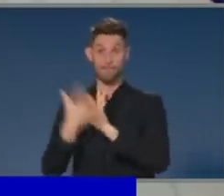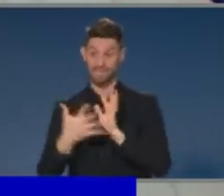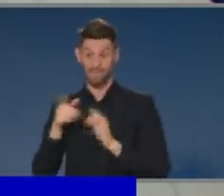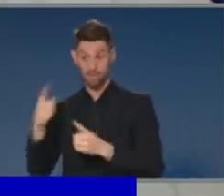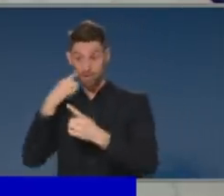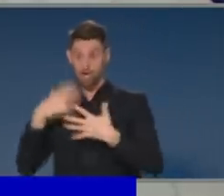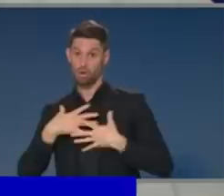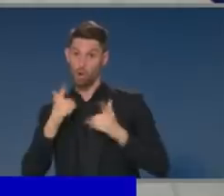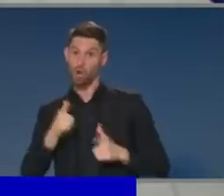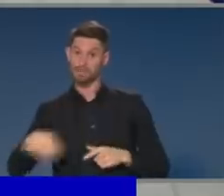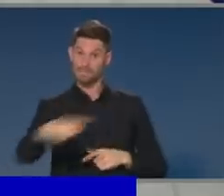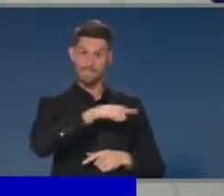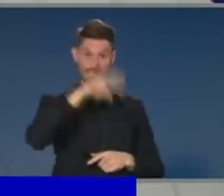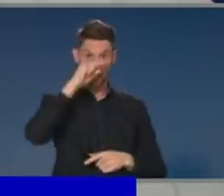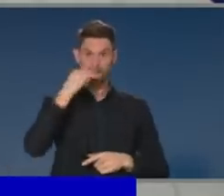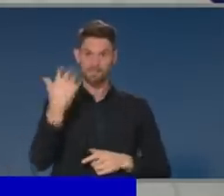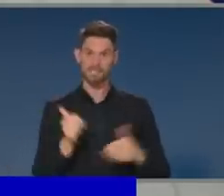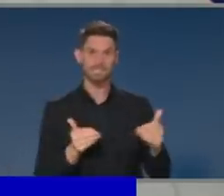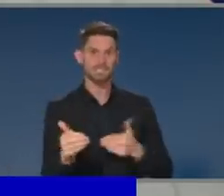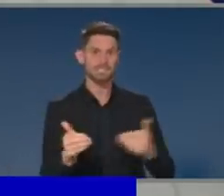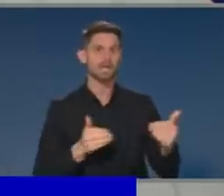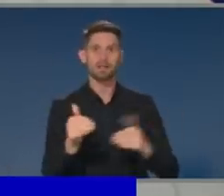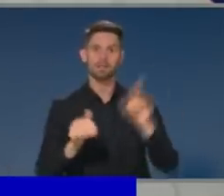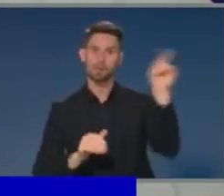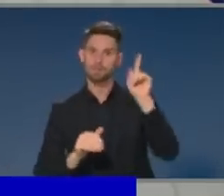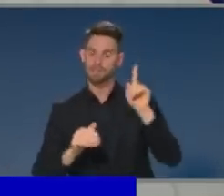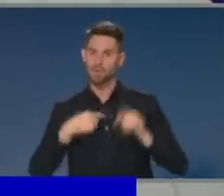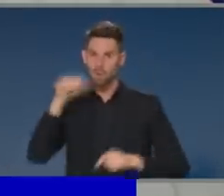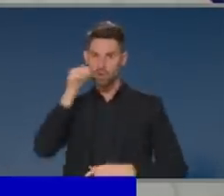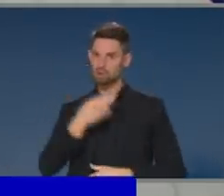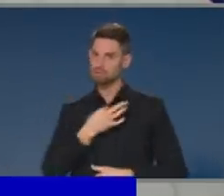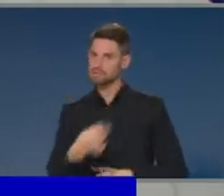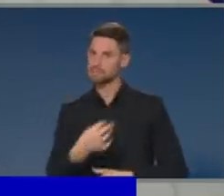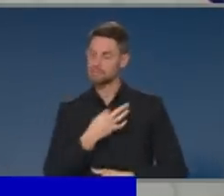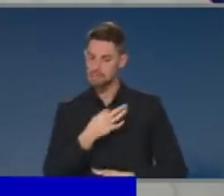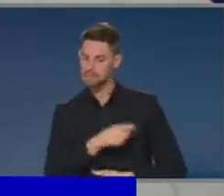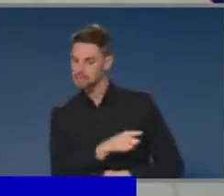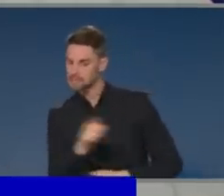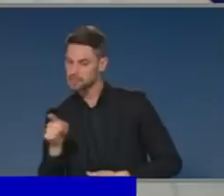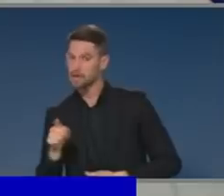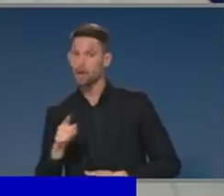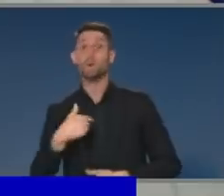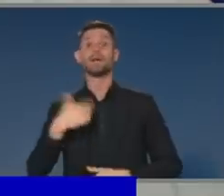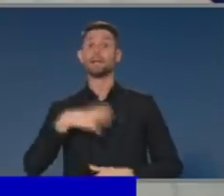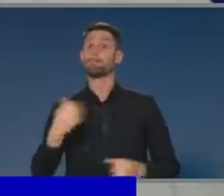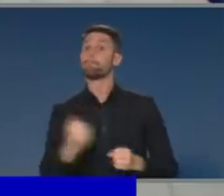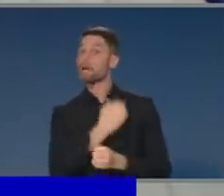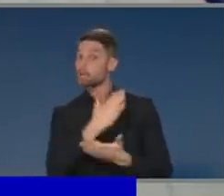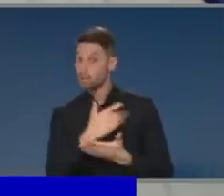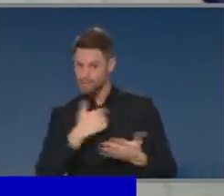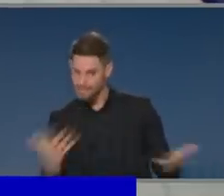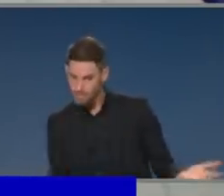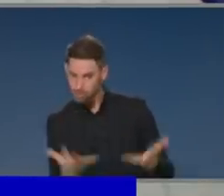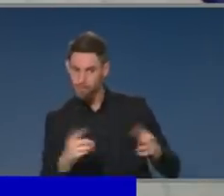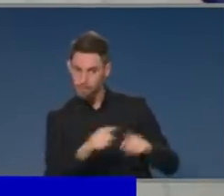We do know the risks. But our challenge is to make sure that we have open access for them to look for help. That, as the Minister